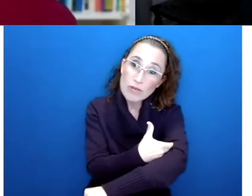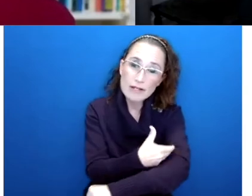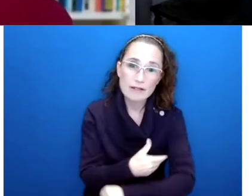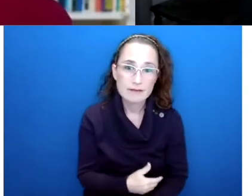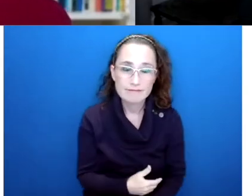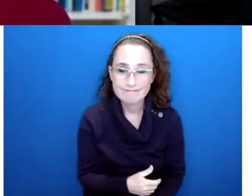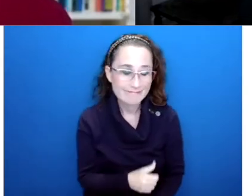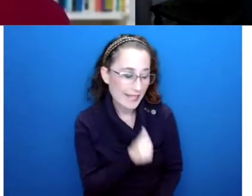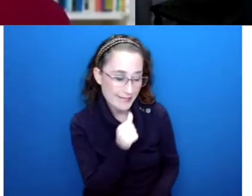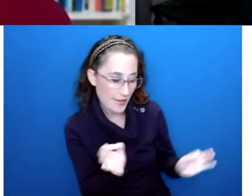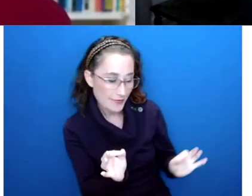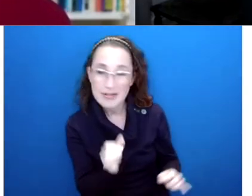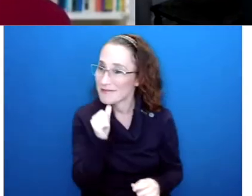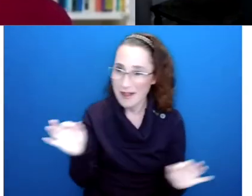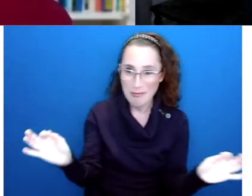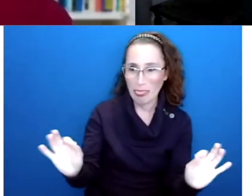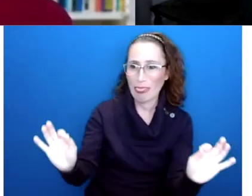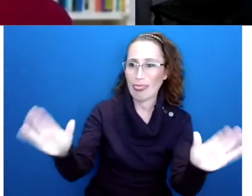frivolous. It is not frivolous.